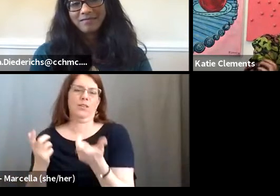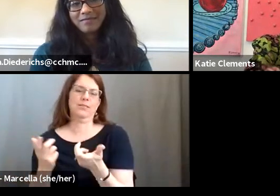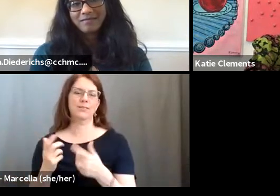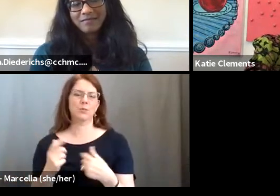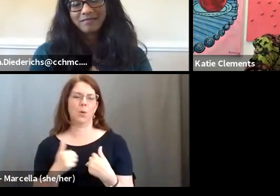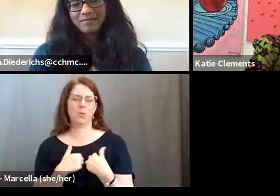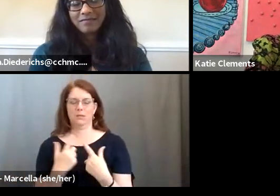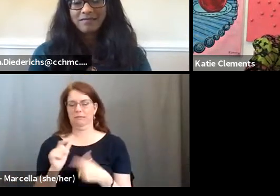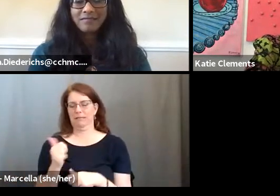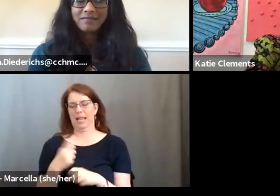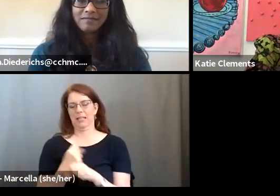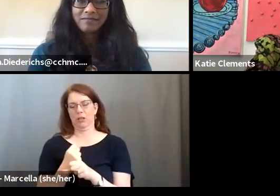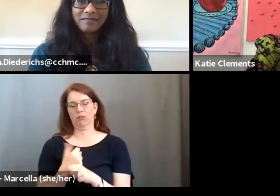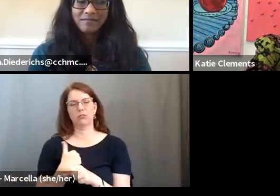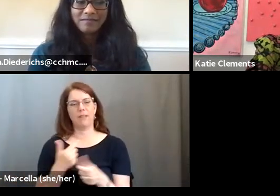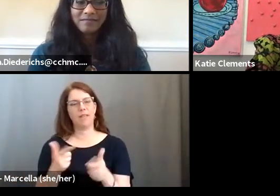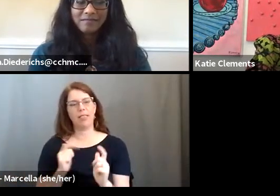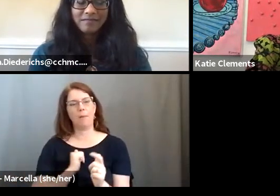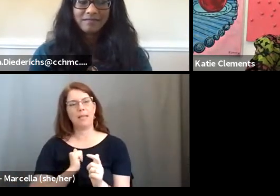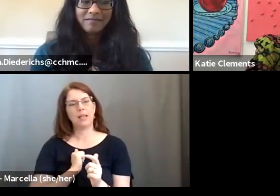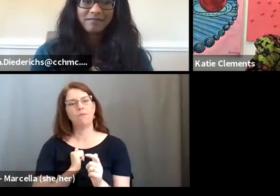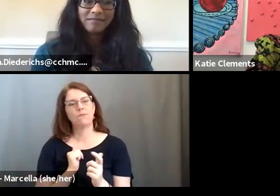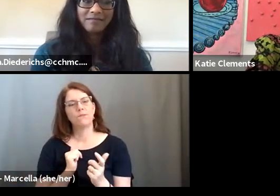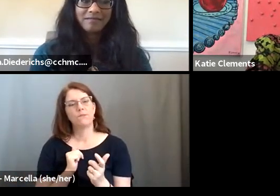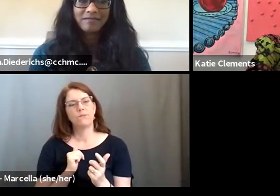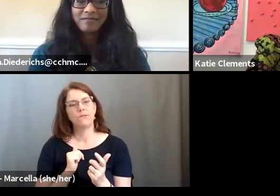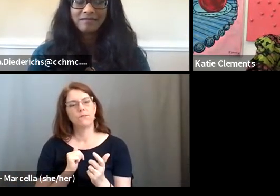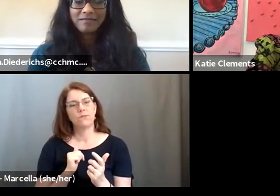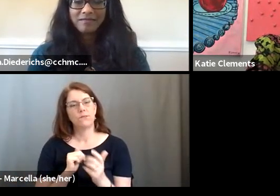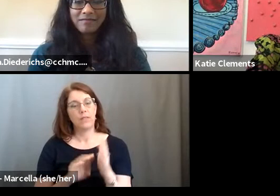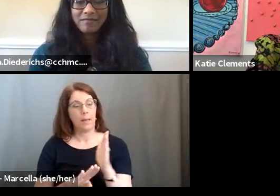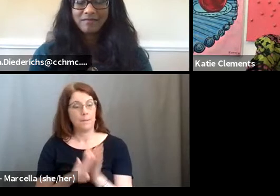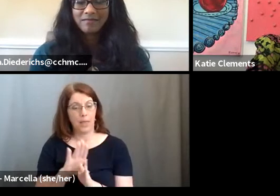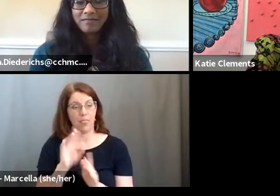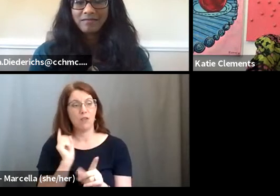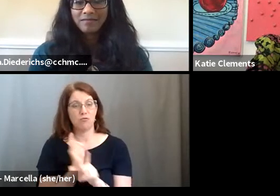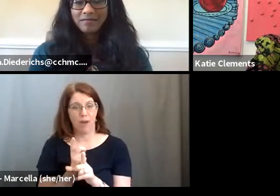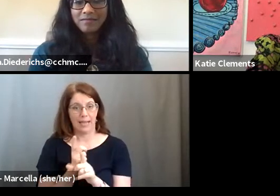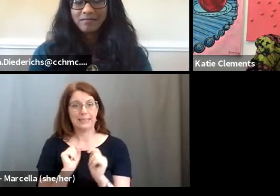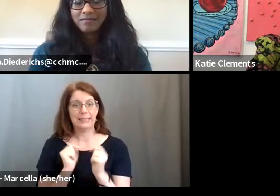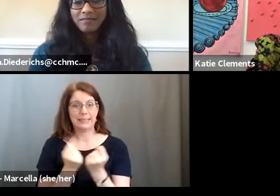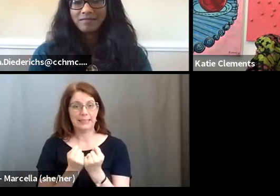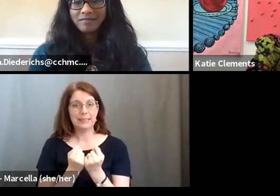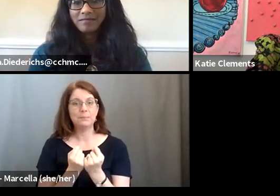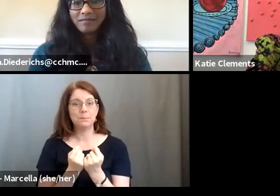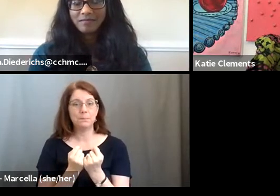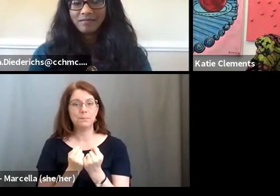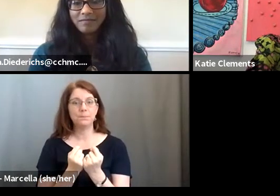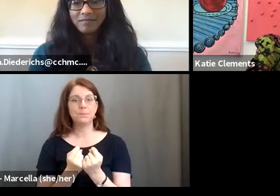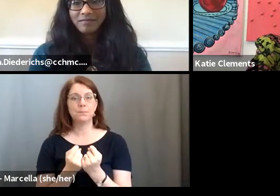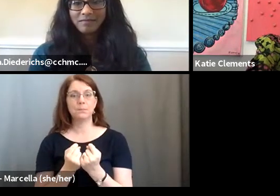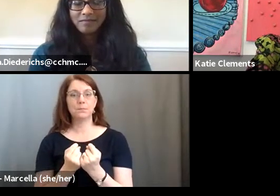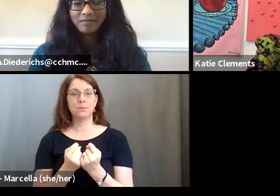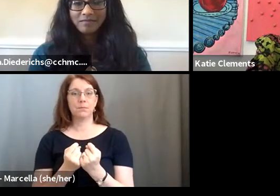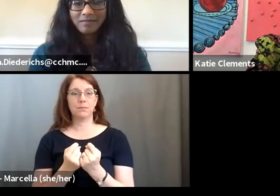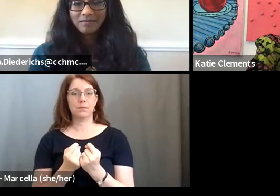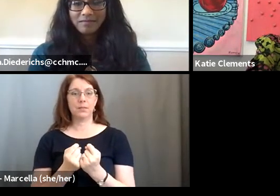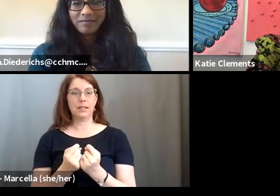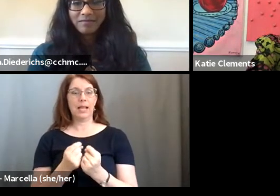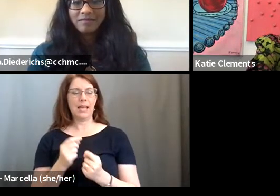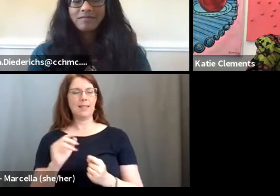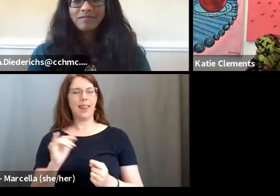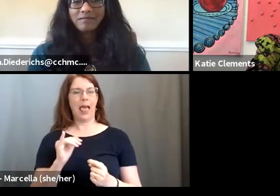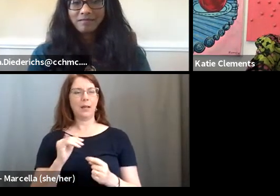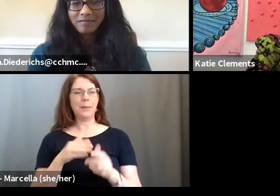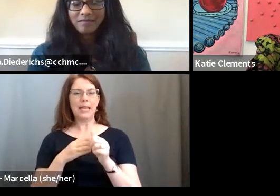you know, 10 years, I have allowed myself to build the right team and just really be, almost be like the cheerleader and that